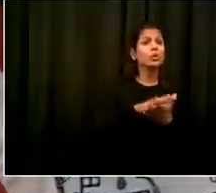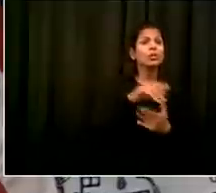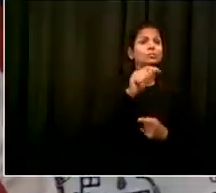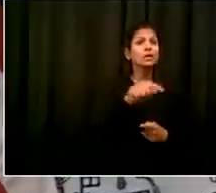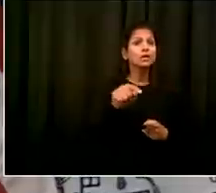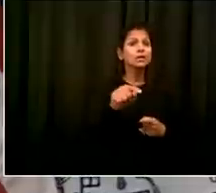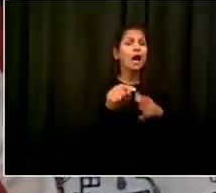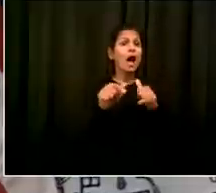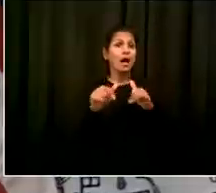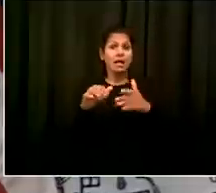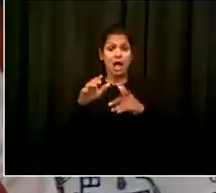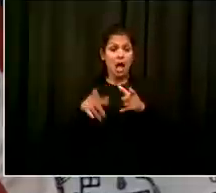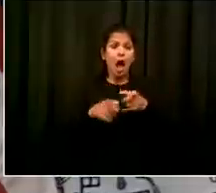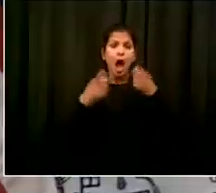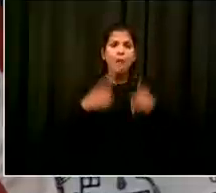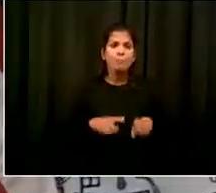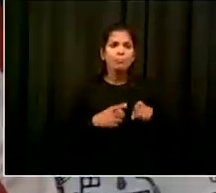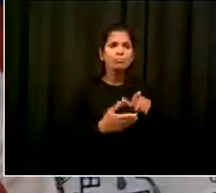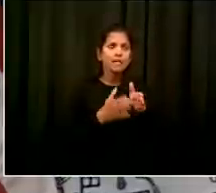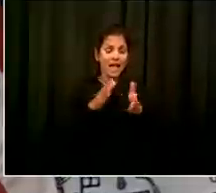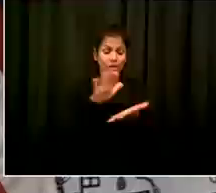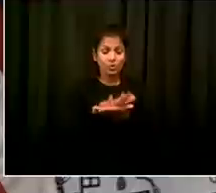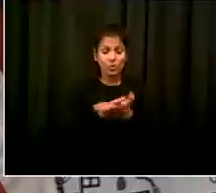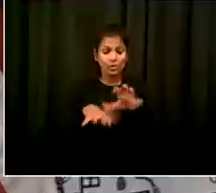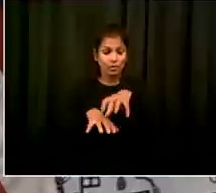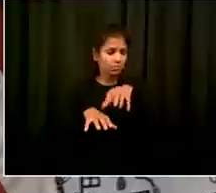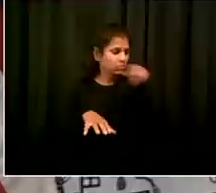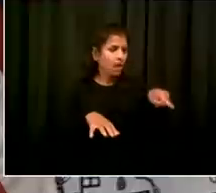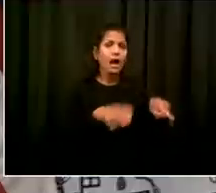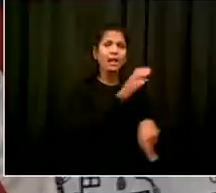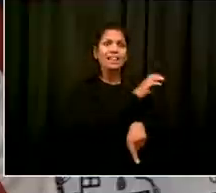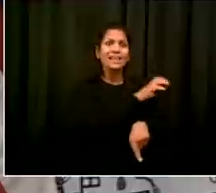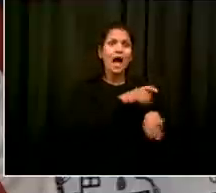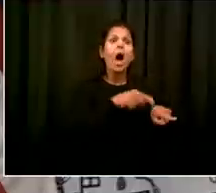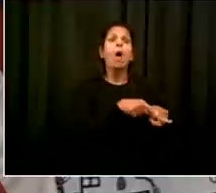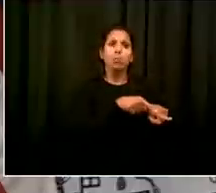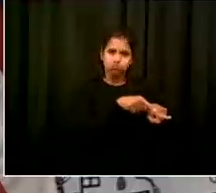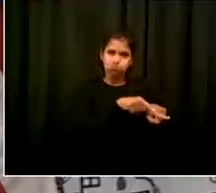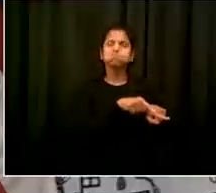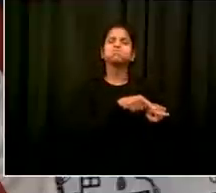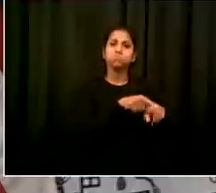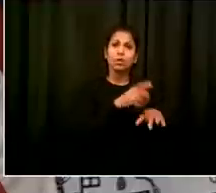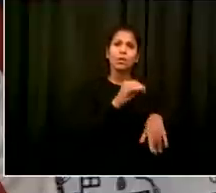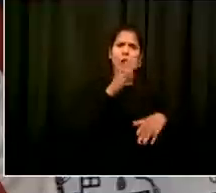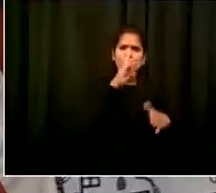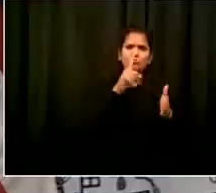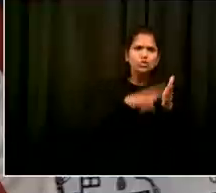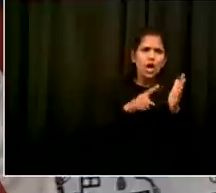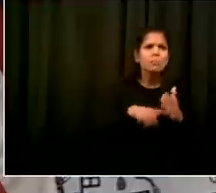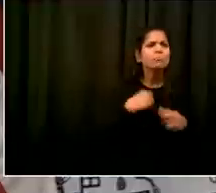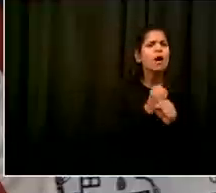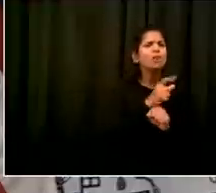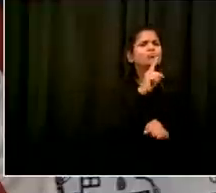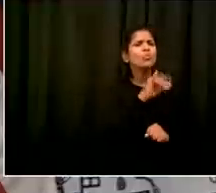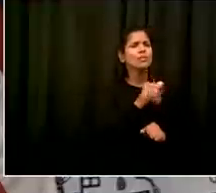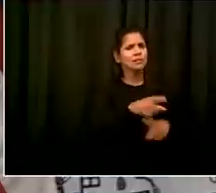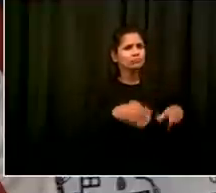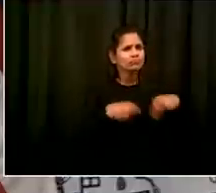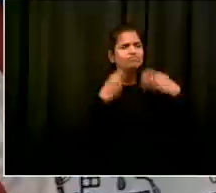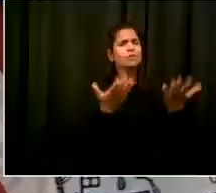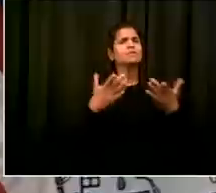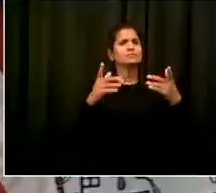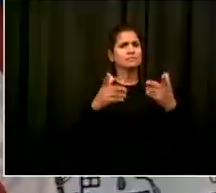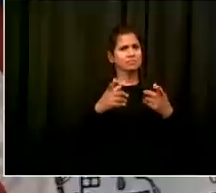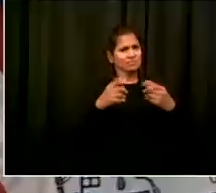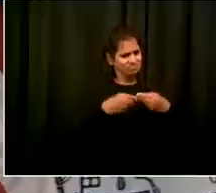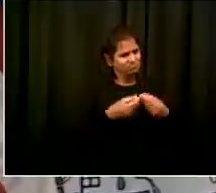we're going to make it very convenient and easy for the school community but again it will be a sample of each school community each month on a